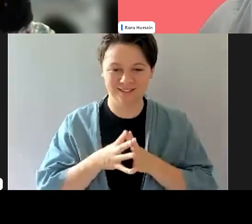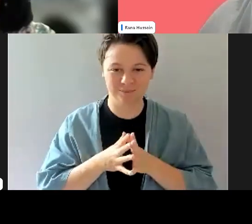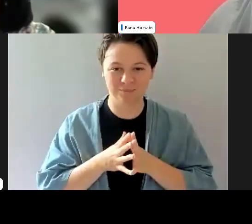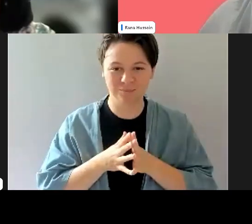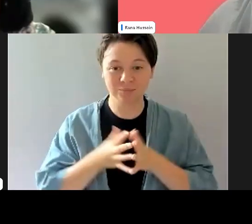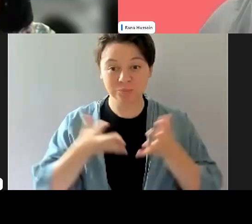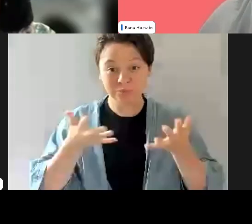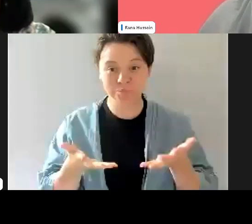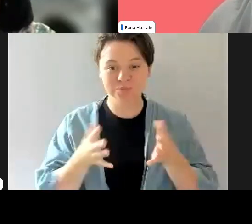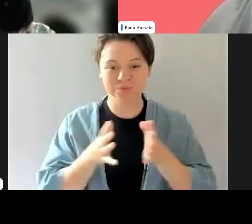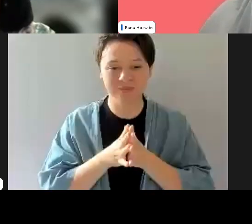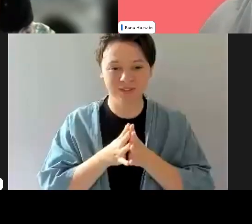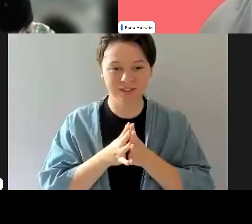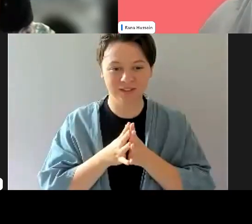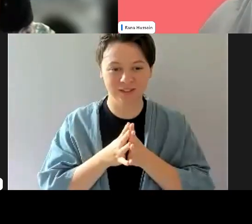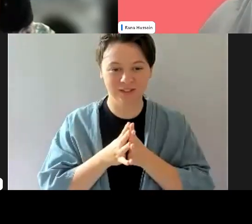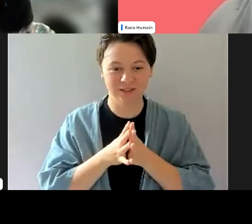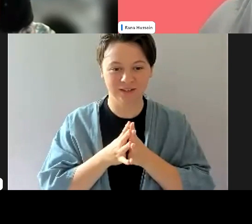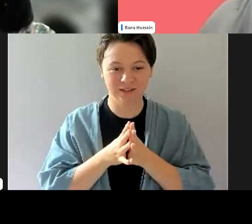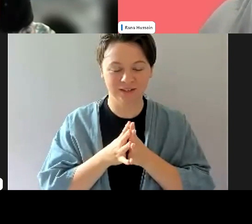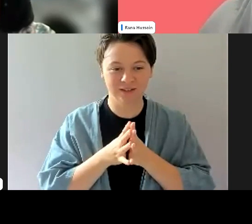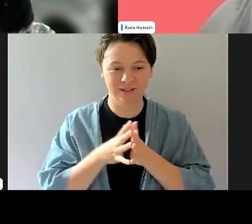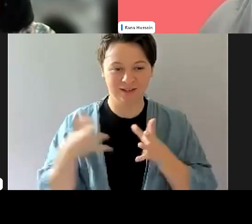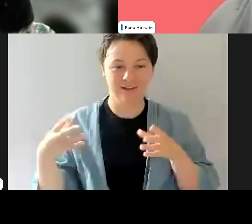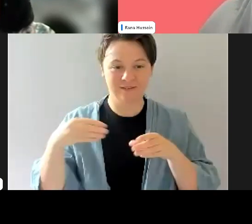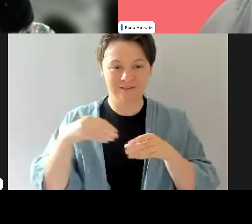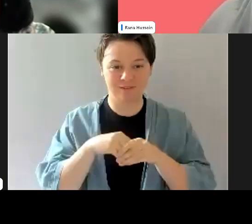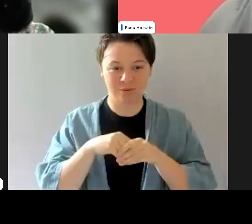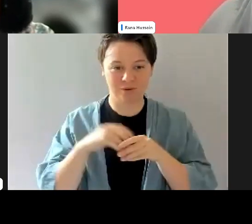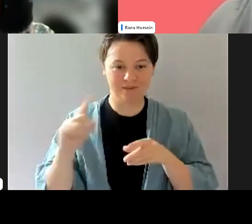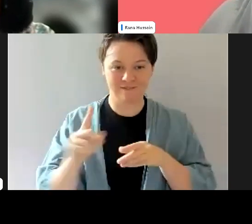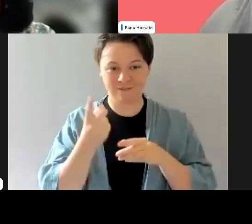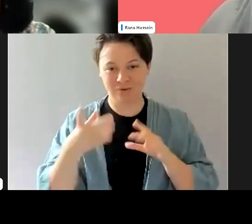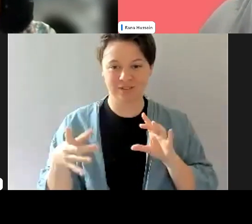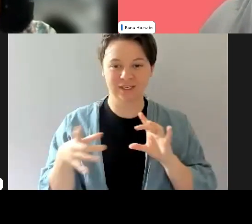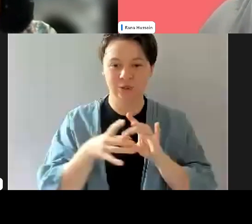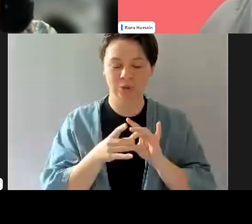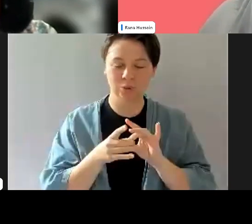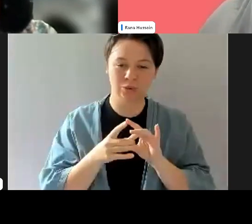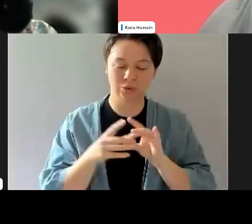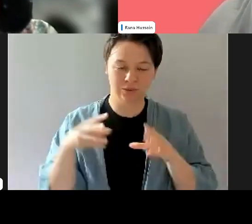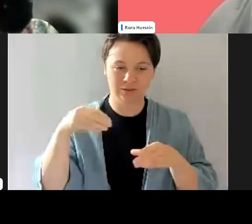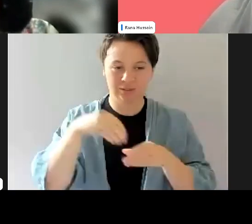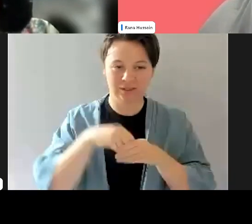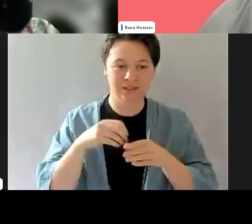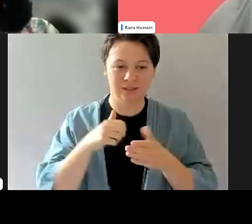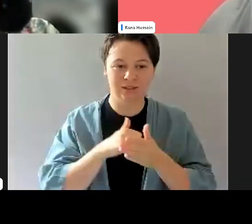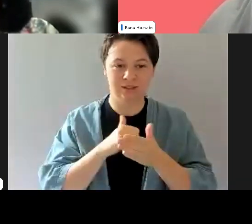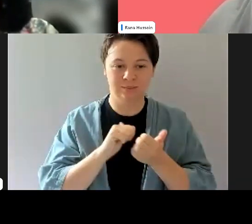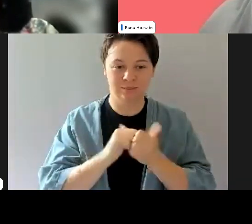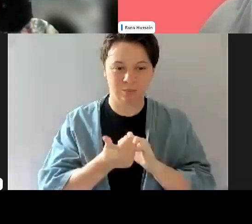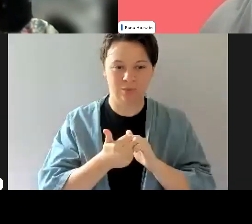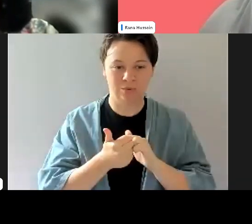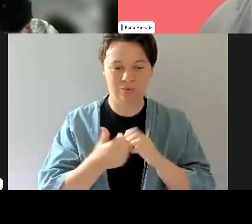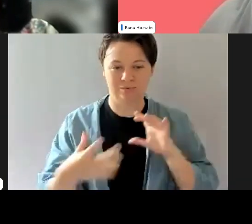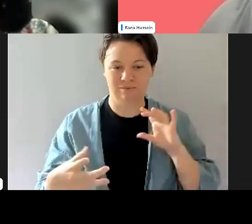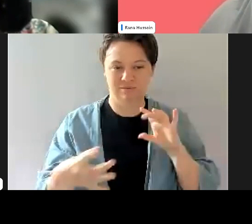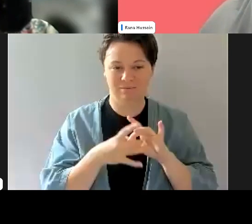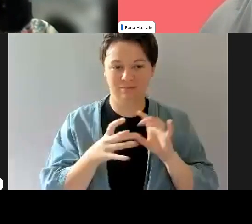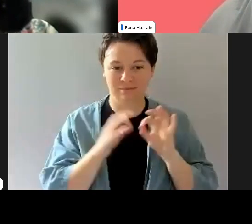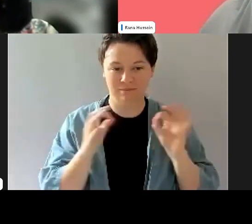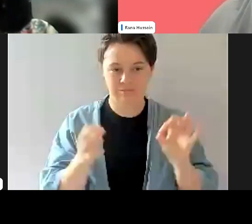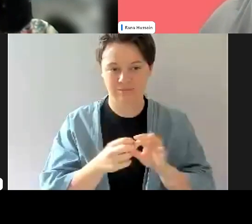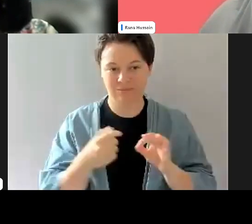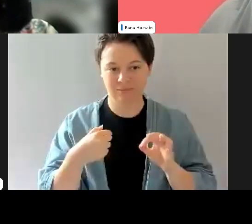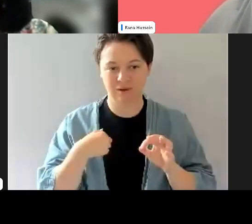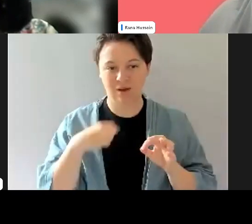So, yeah, being part of, um, the, the first Inclusion Sport Alliance panel last week, you know, I spoke and I will always speak to the importance